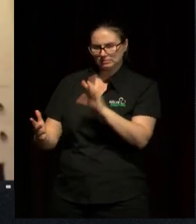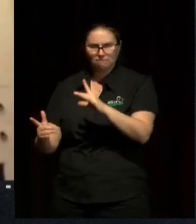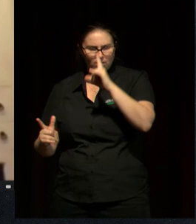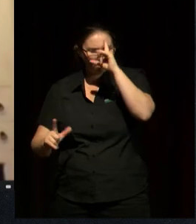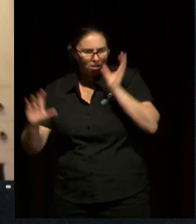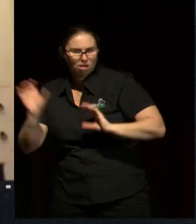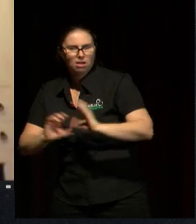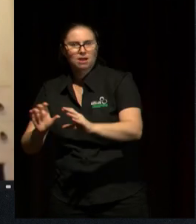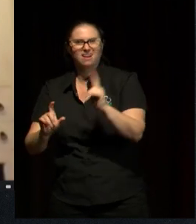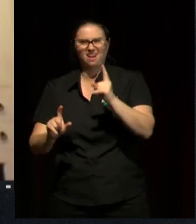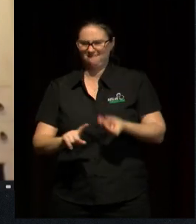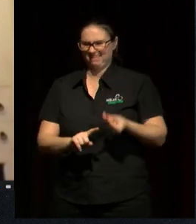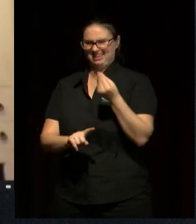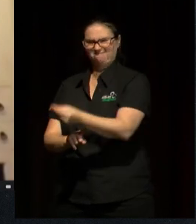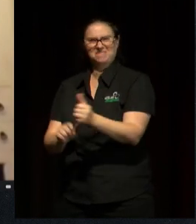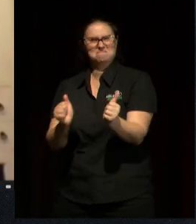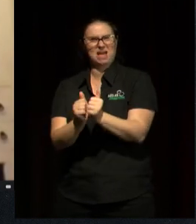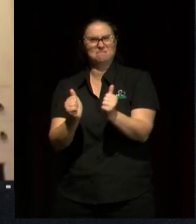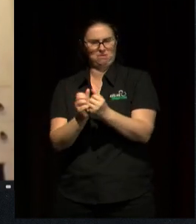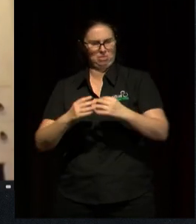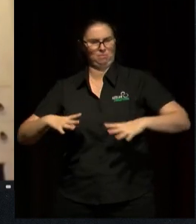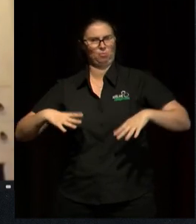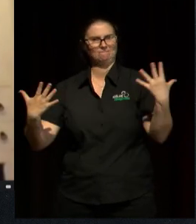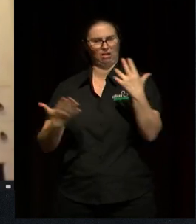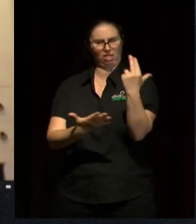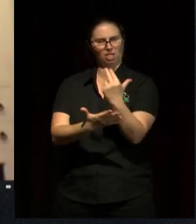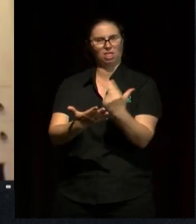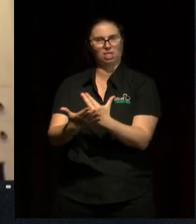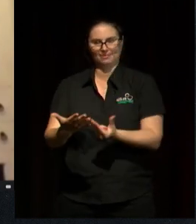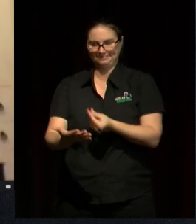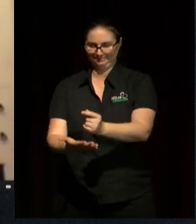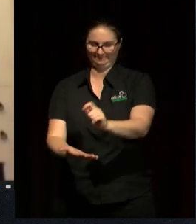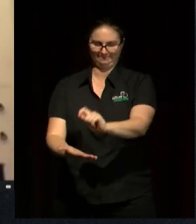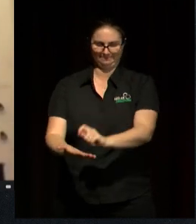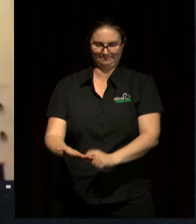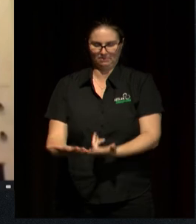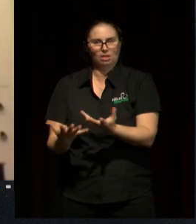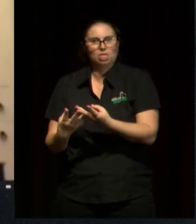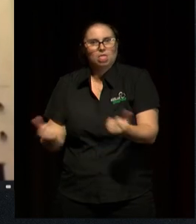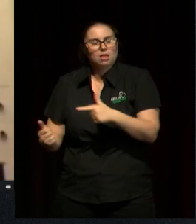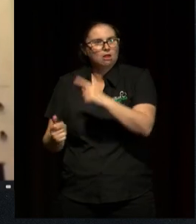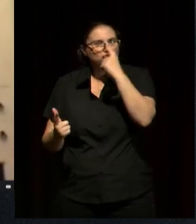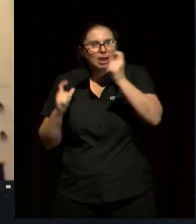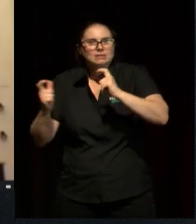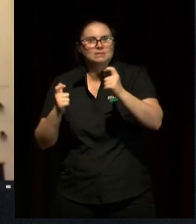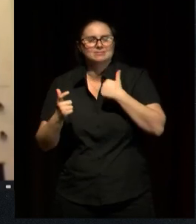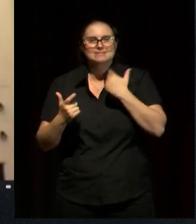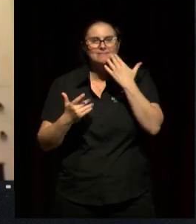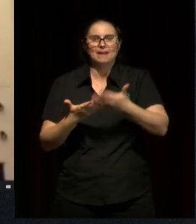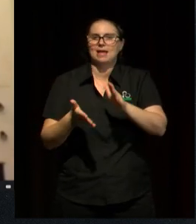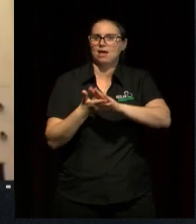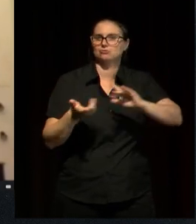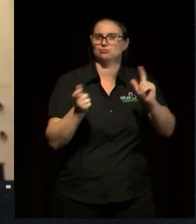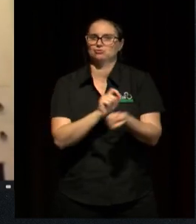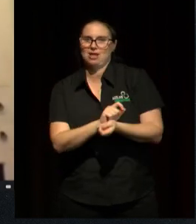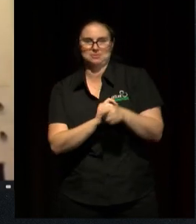ideas and responses to the world. You know, that's where it should begin. And, yeah, I don't know how we shift that policy. But thanks to